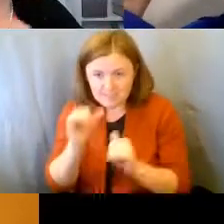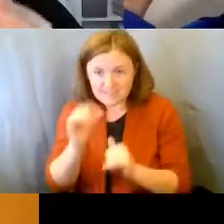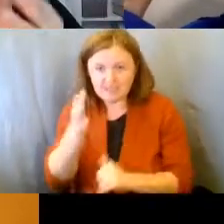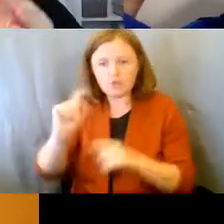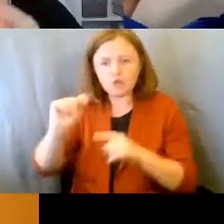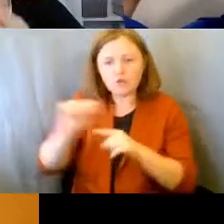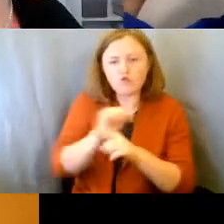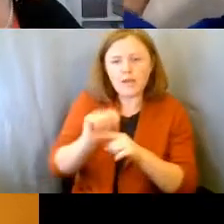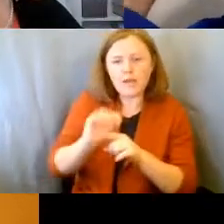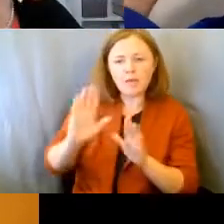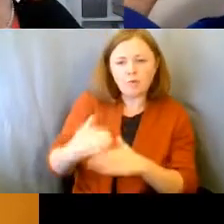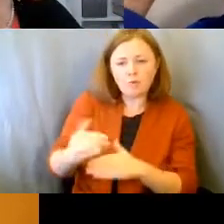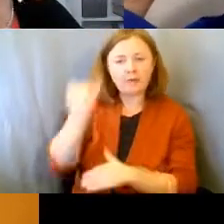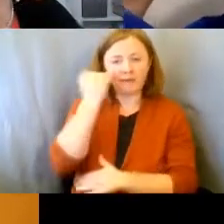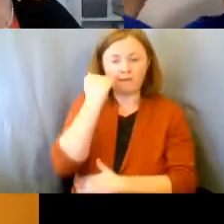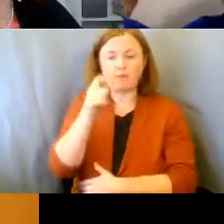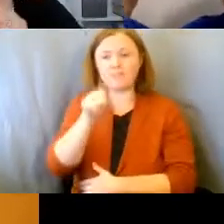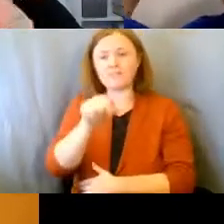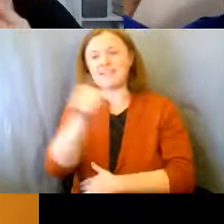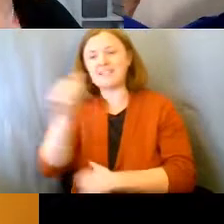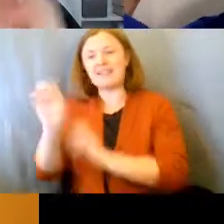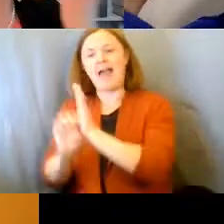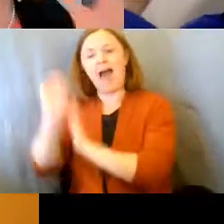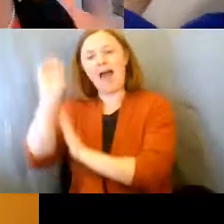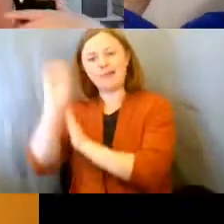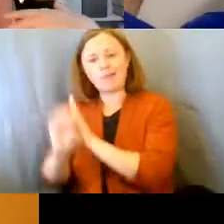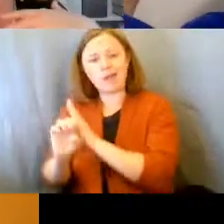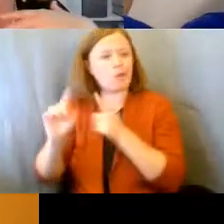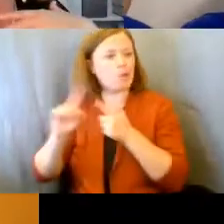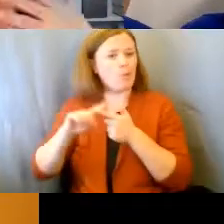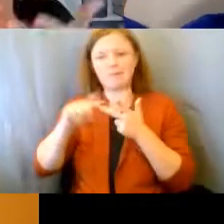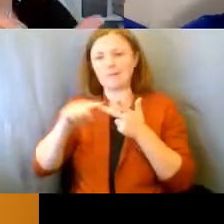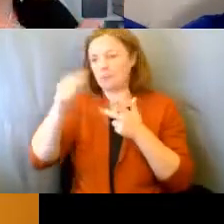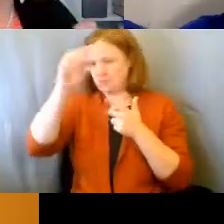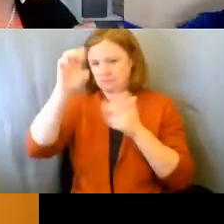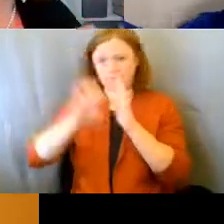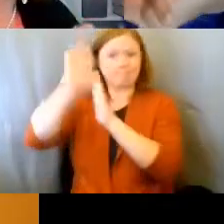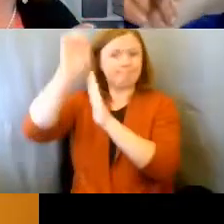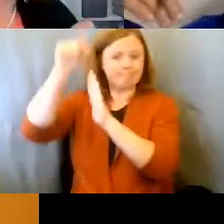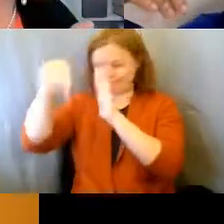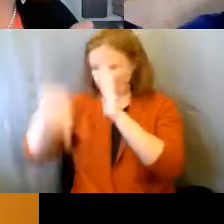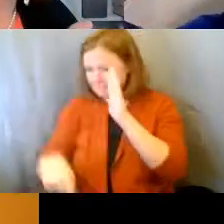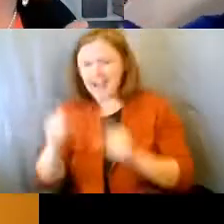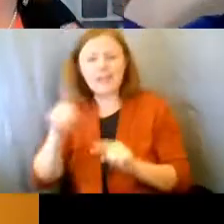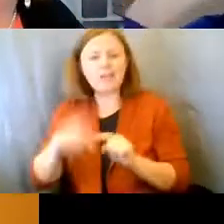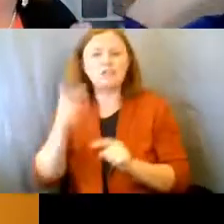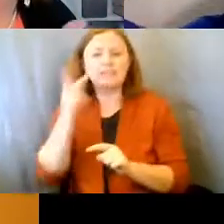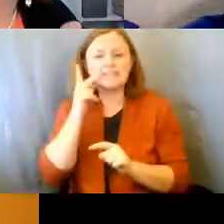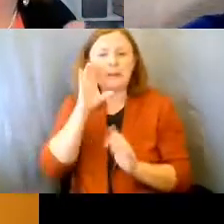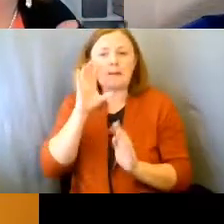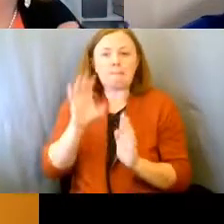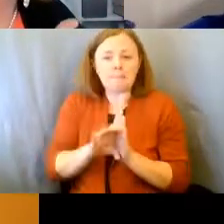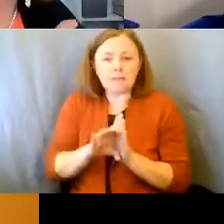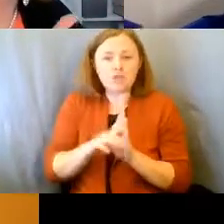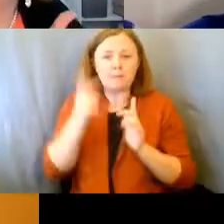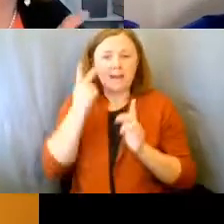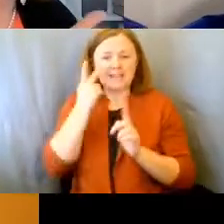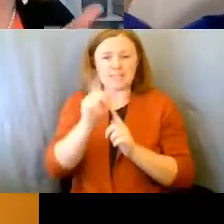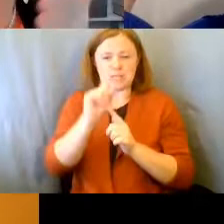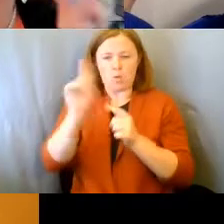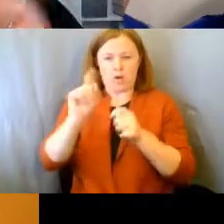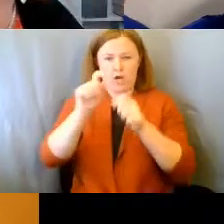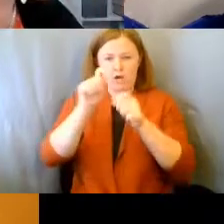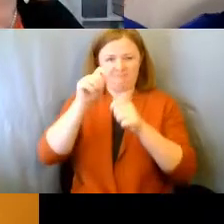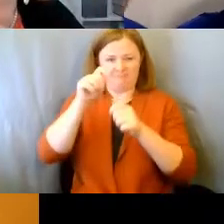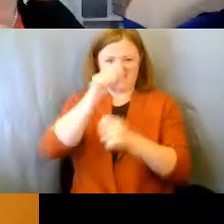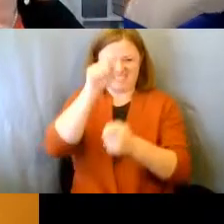training room, if he was in the elevator, or if he was coming down. I couldn't see a picture of him, but I could see where